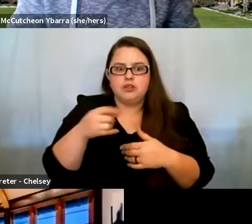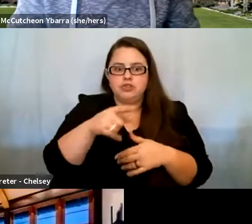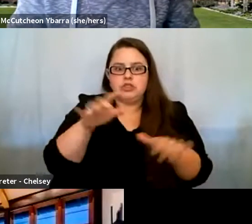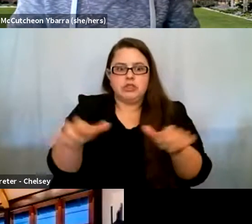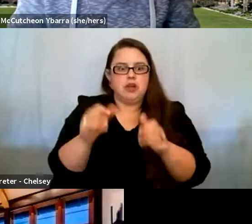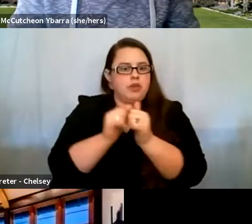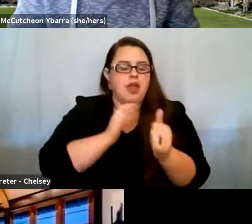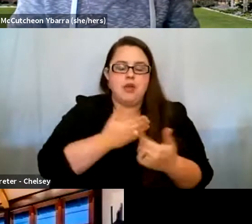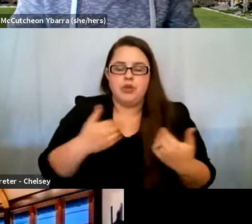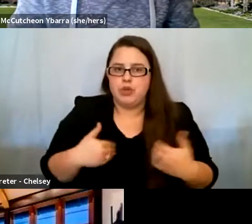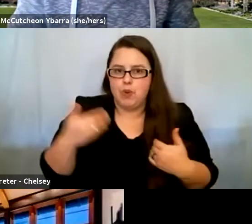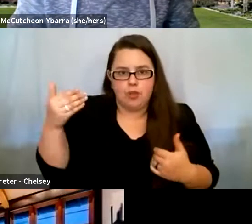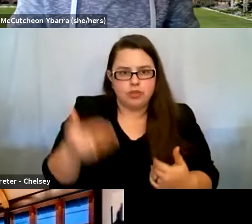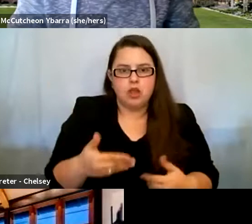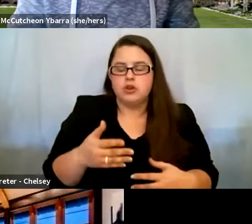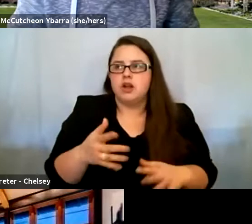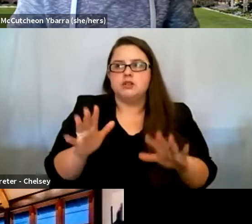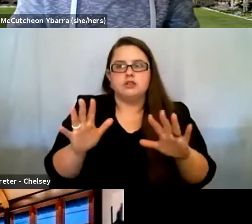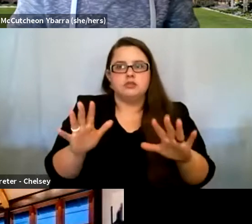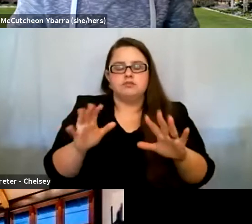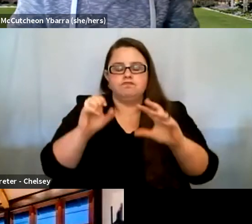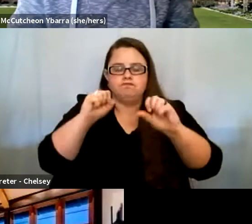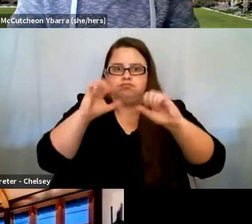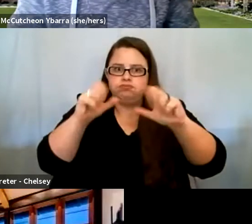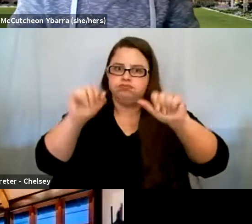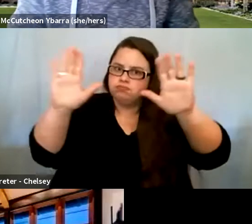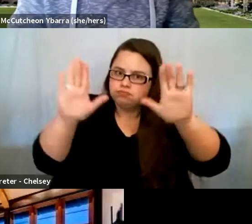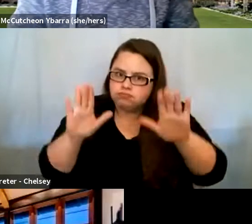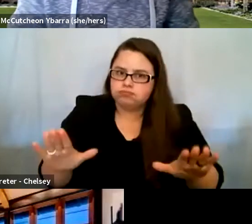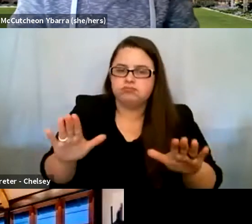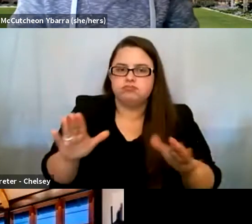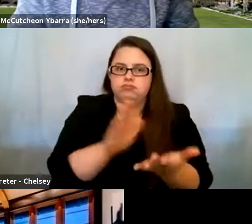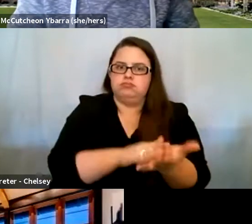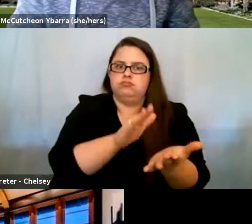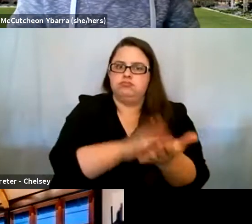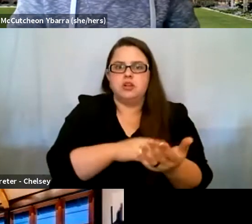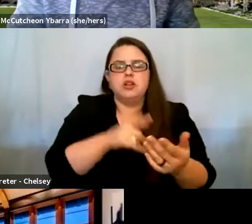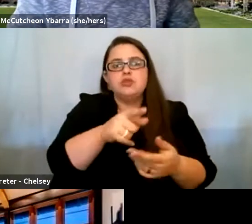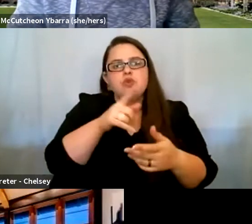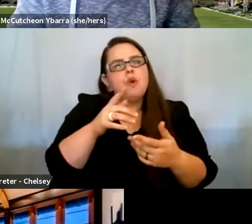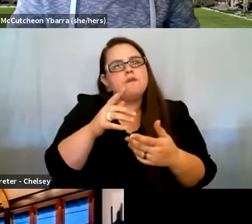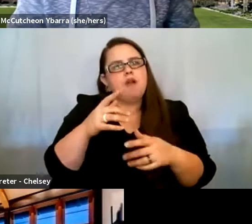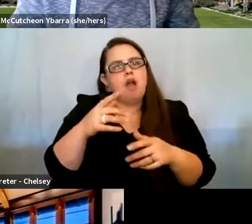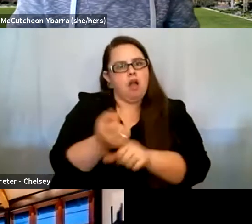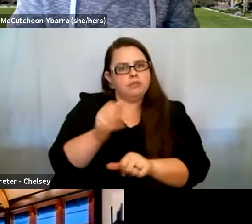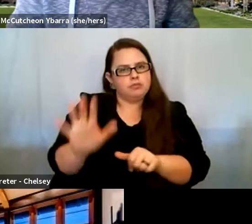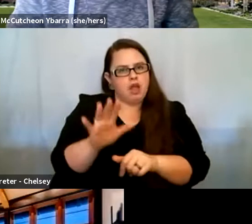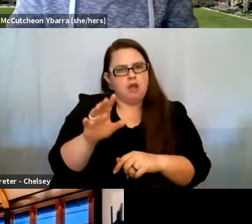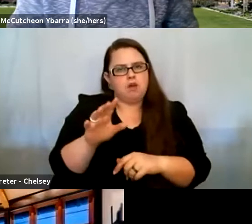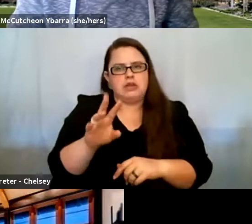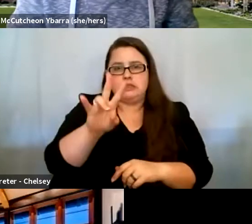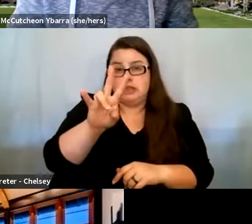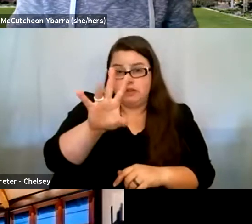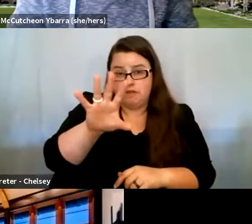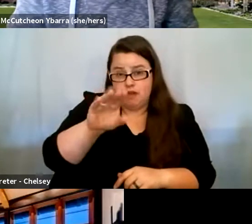youth. There has been nothing short of phenomenal. Um, you've accomplished about approximately 75